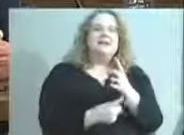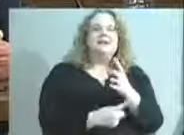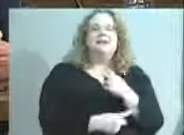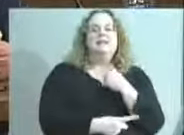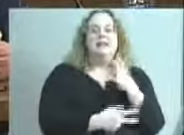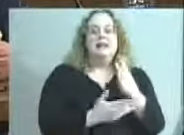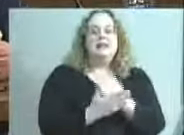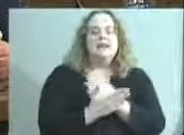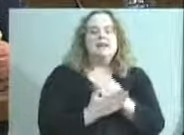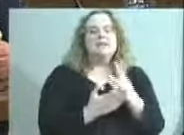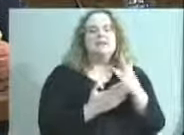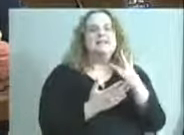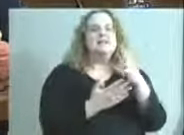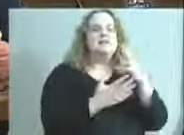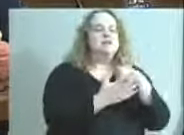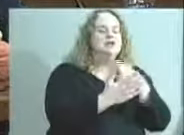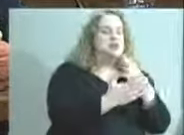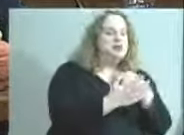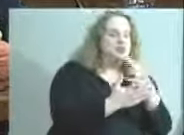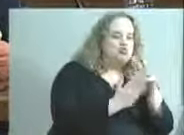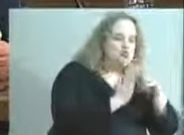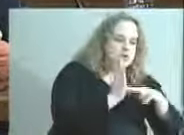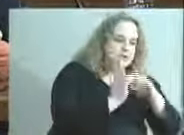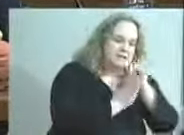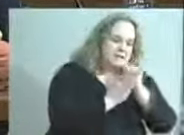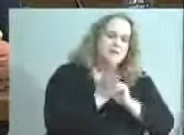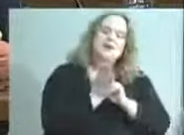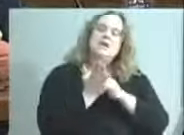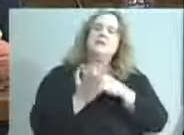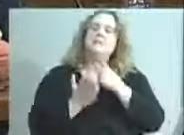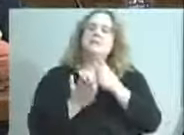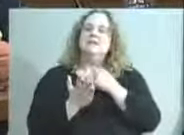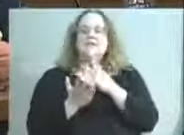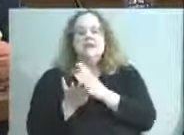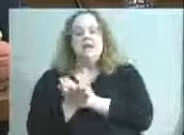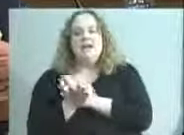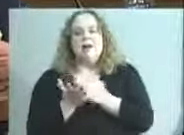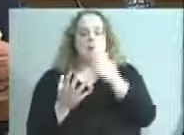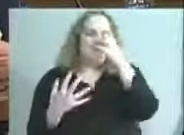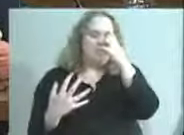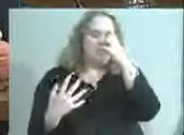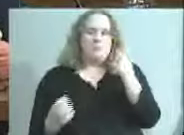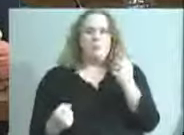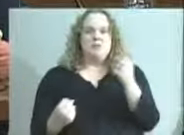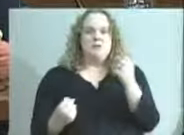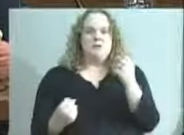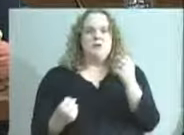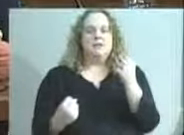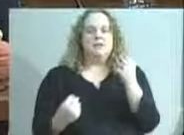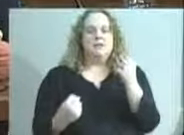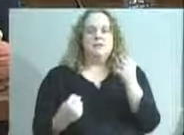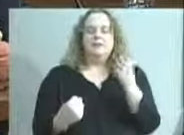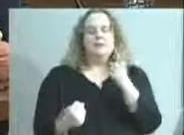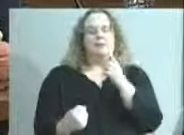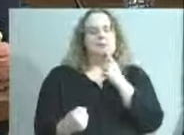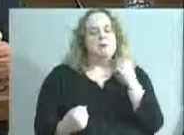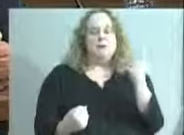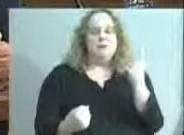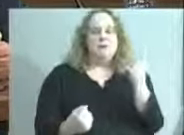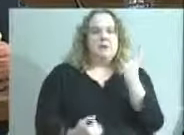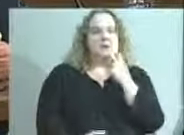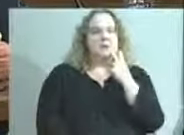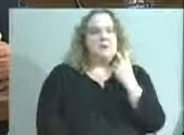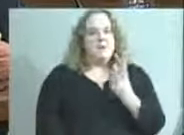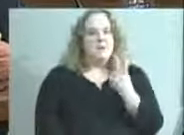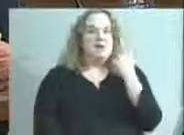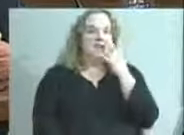lines, or they read their scripts, or they just have them memorized. But they're amazing in how